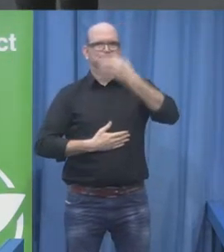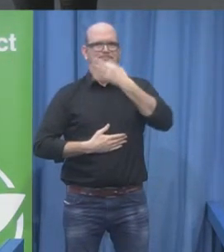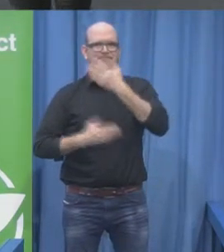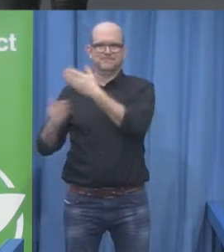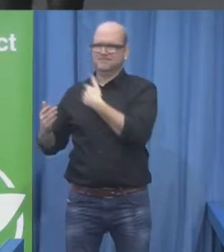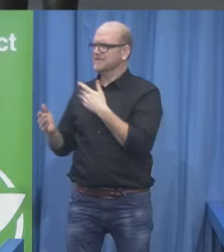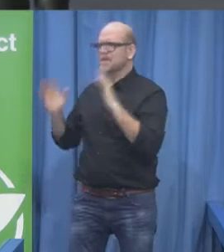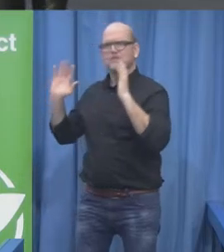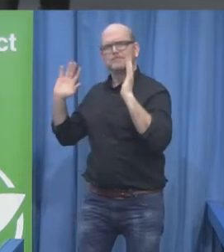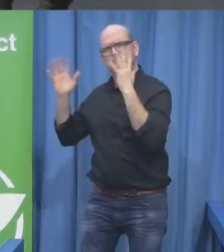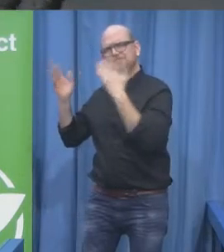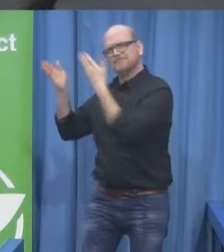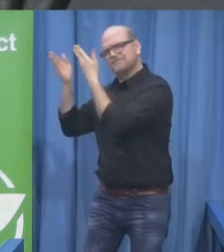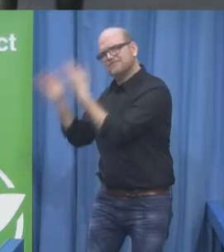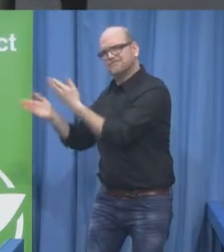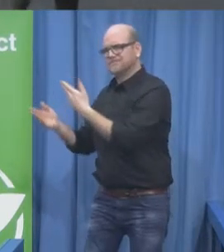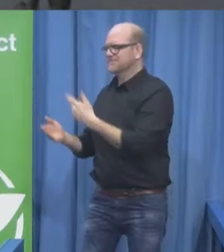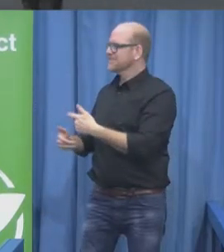applause to Daniela Bass.